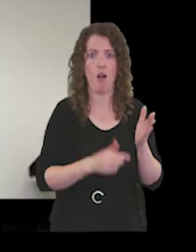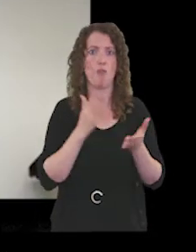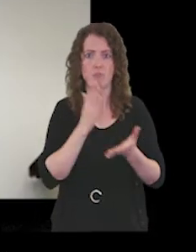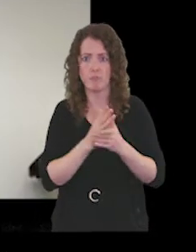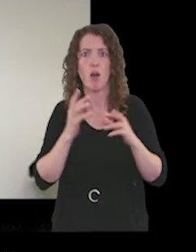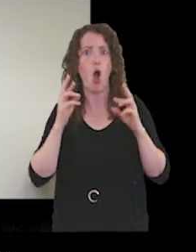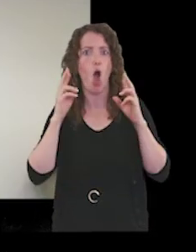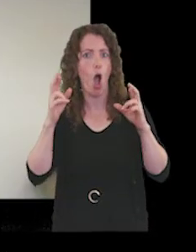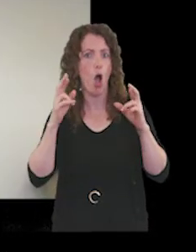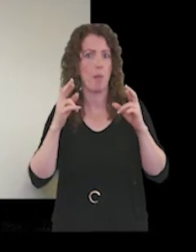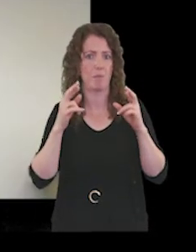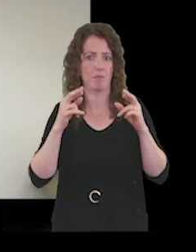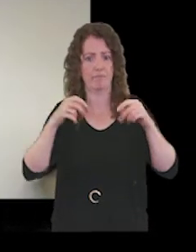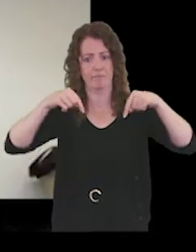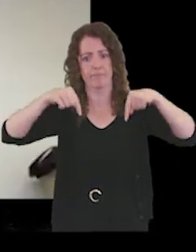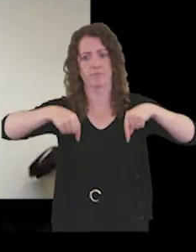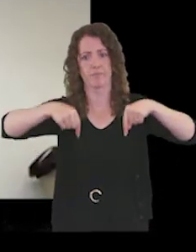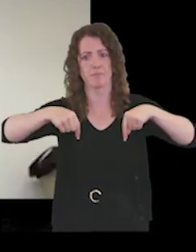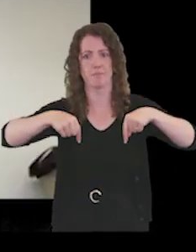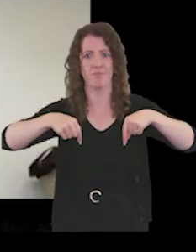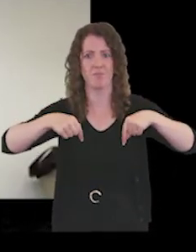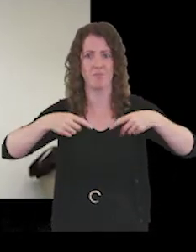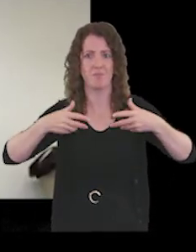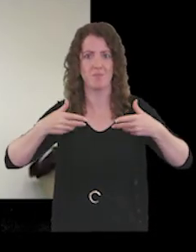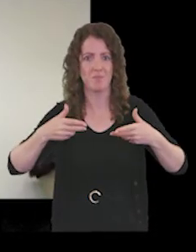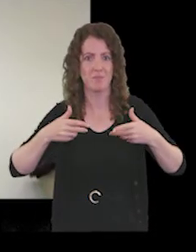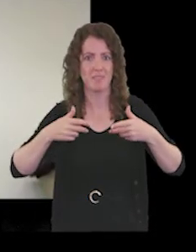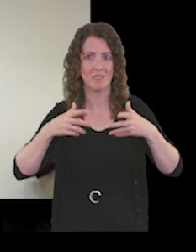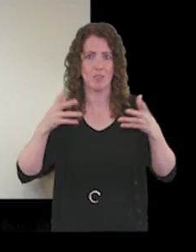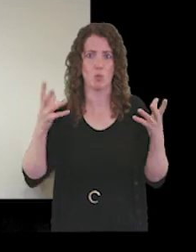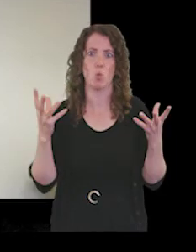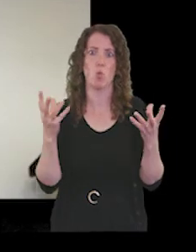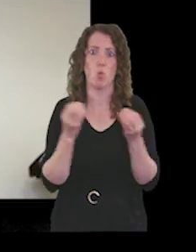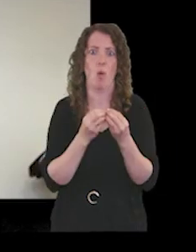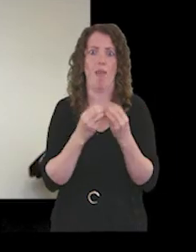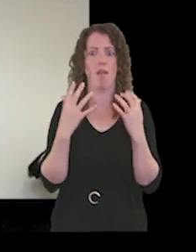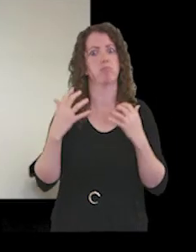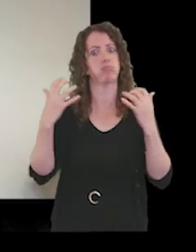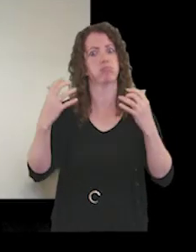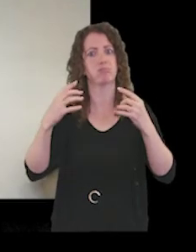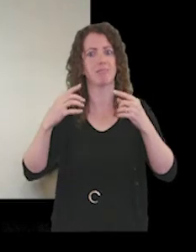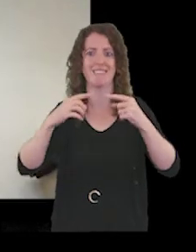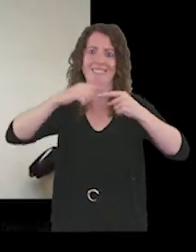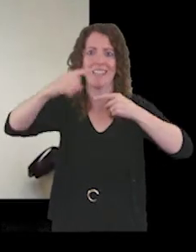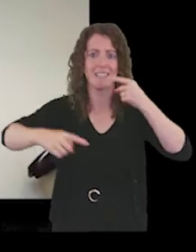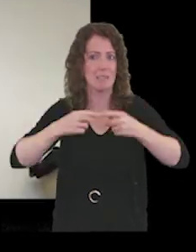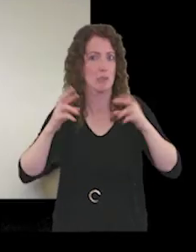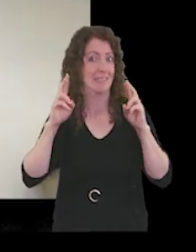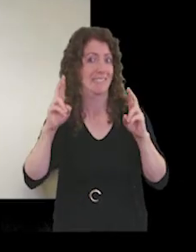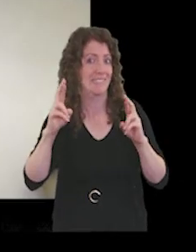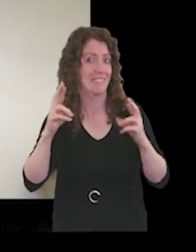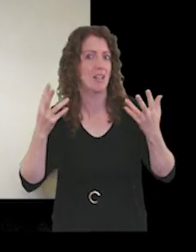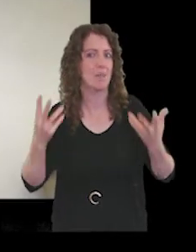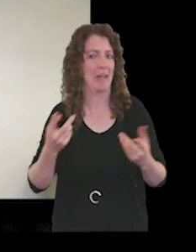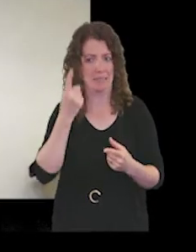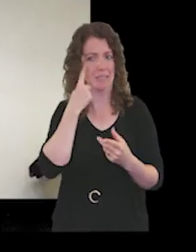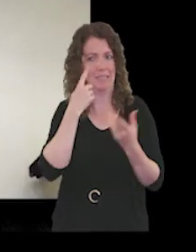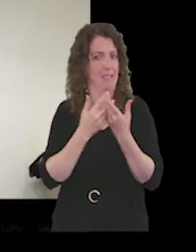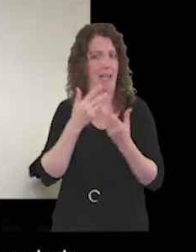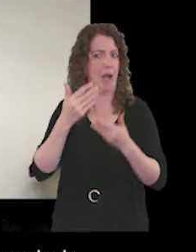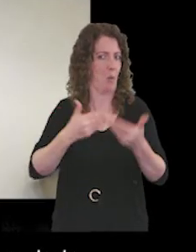hope that we will be able to do this in um together next year we will see how the year plays out